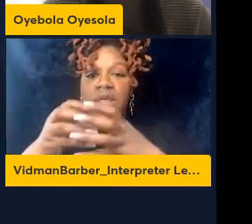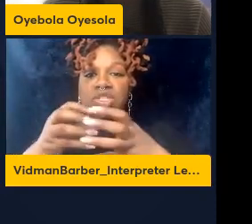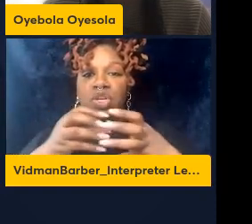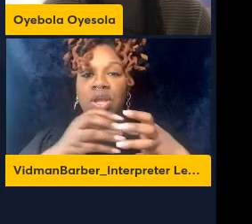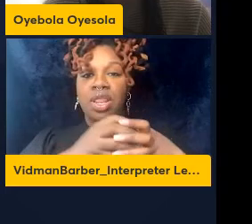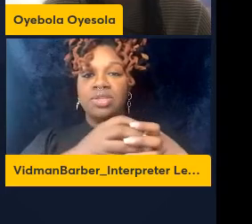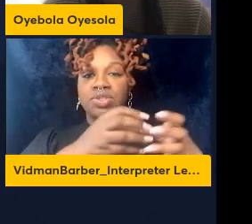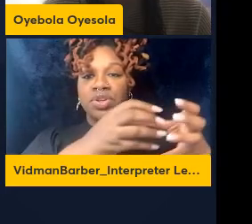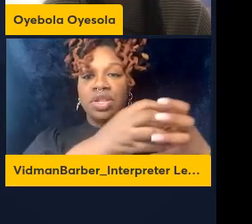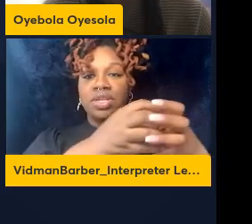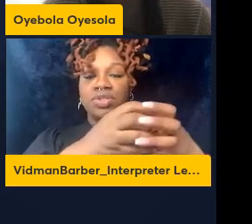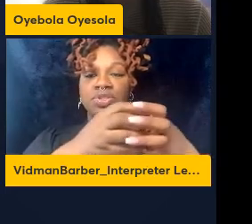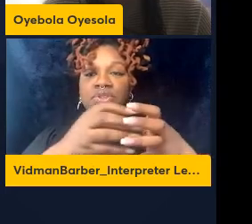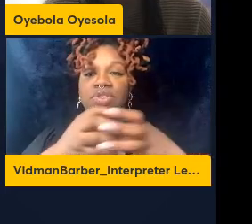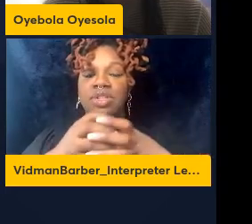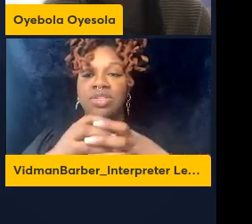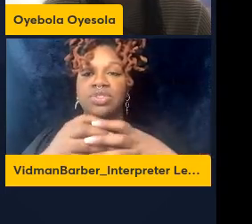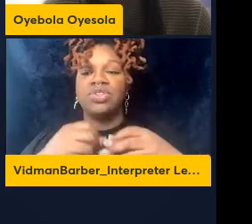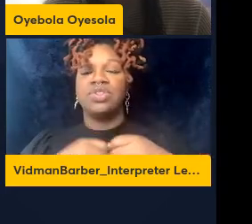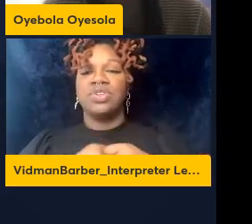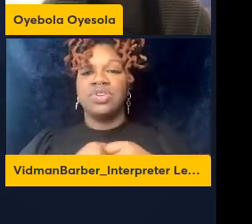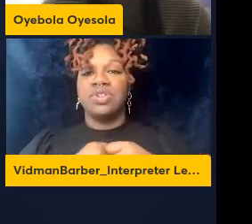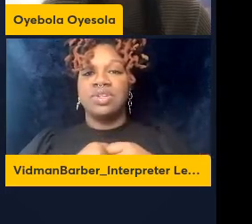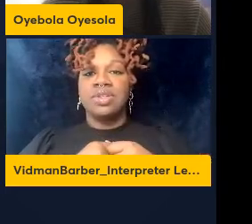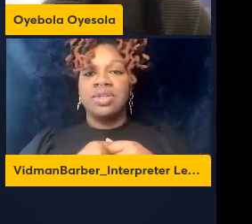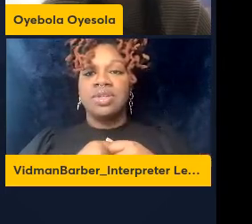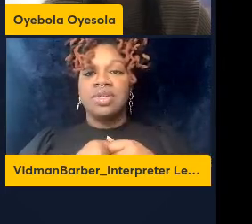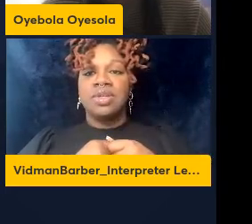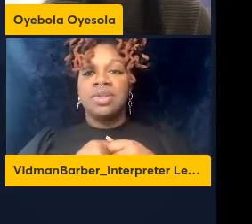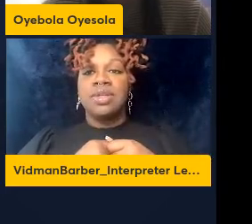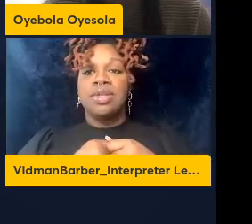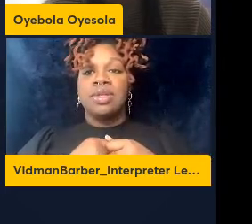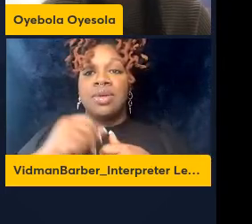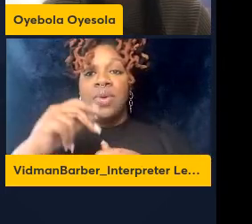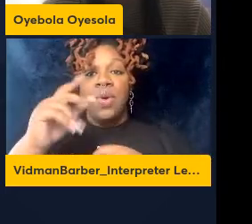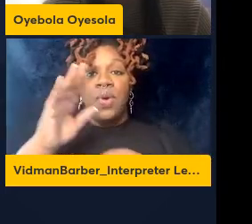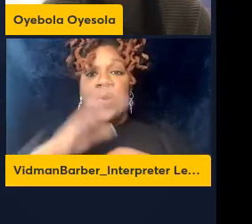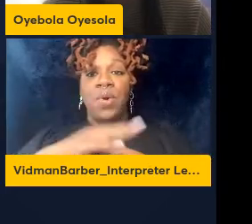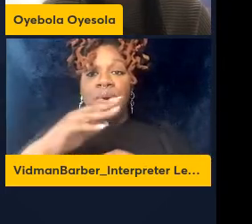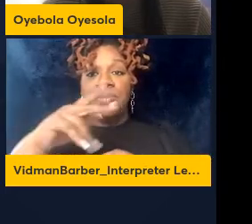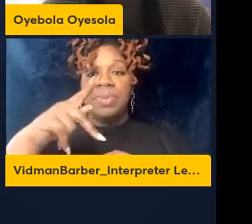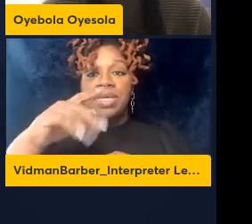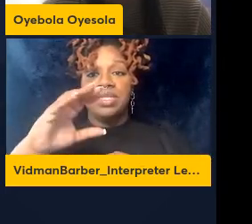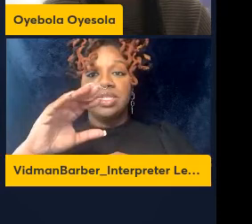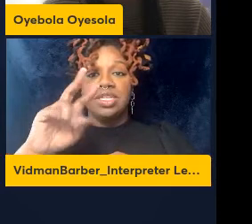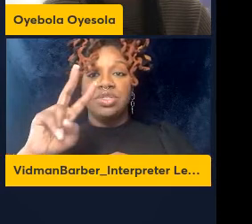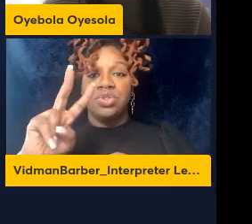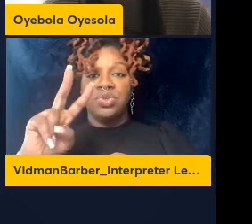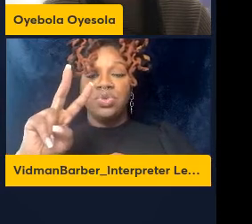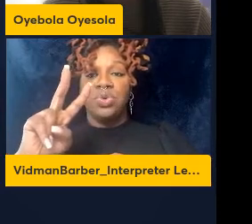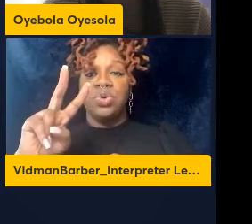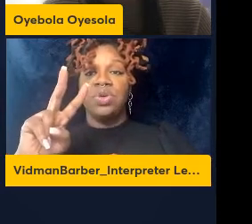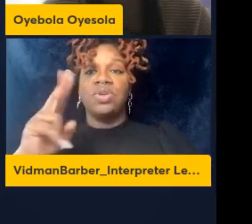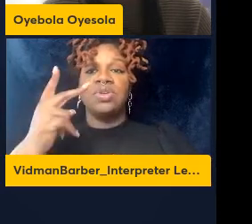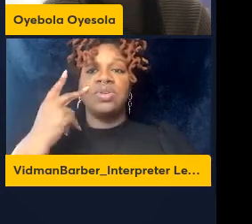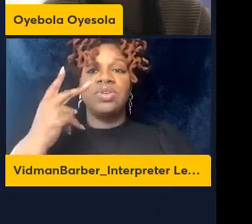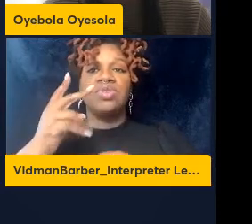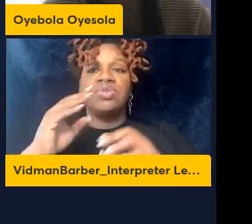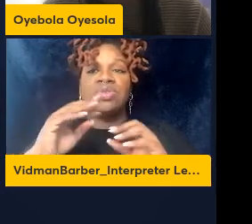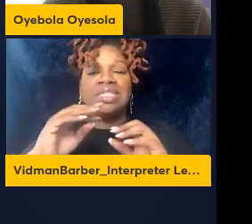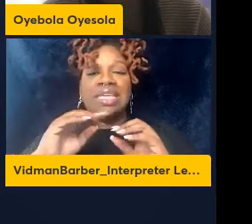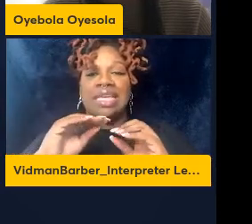129 mice is clustered here and then on PC2 axis here you see a clear environment